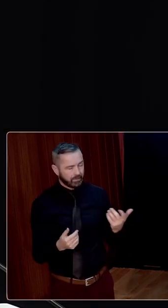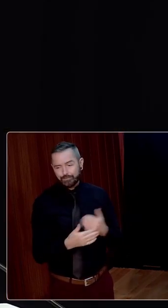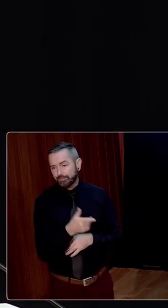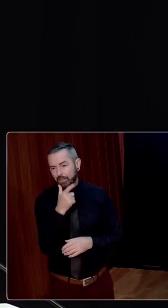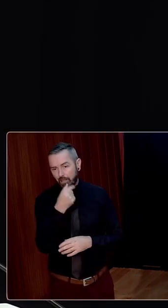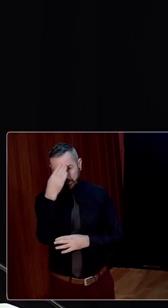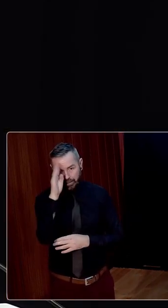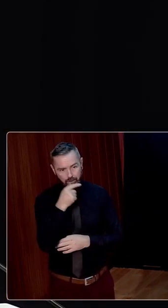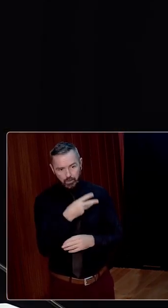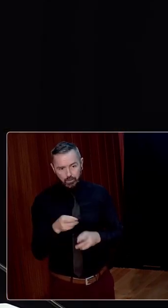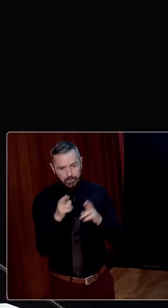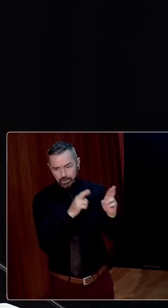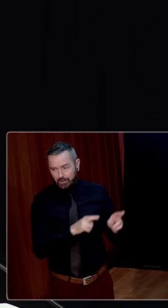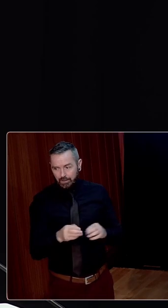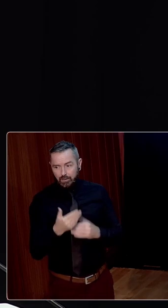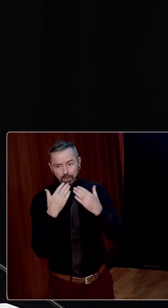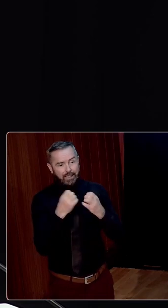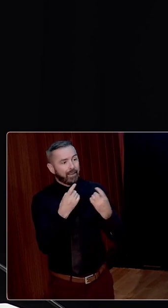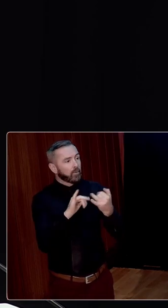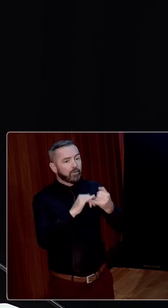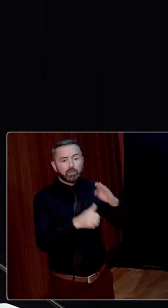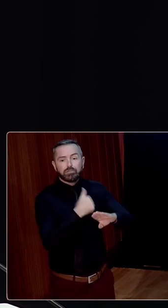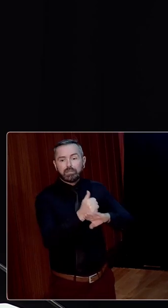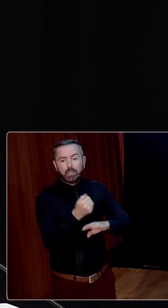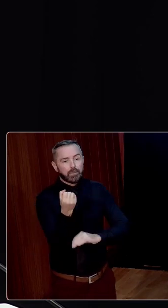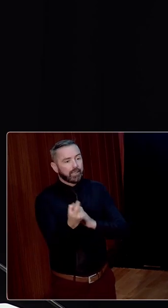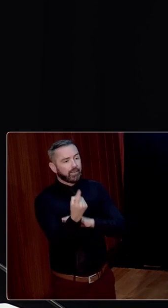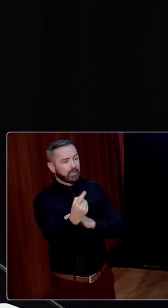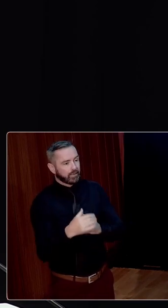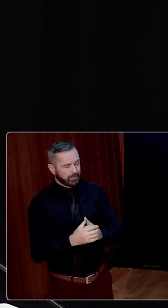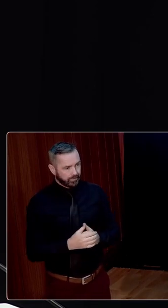I'd like to thank Jenny and for the invitation here today.